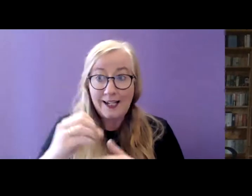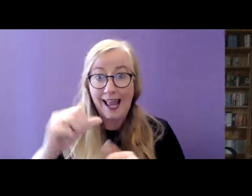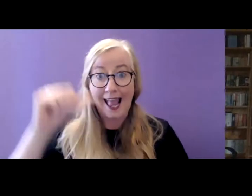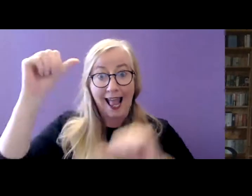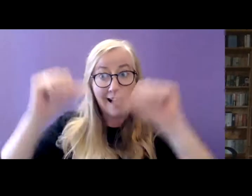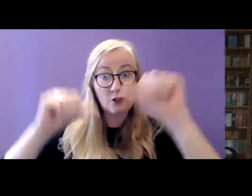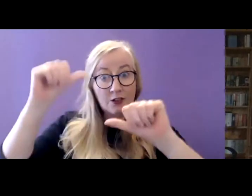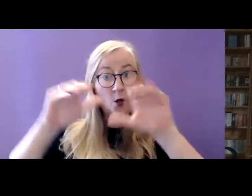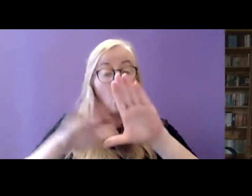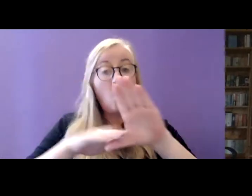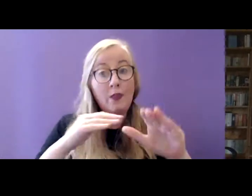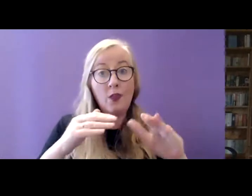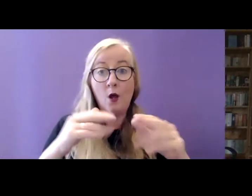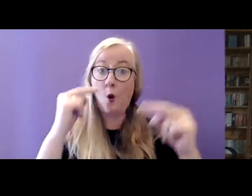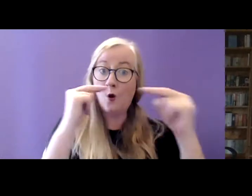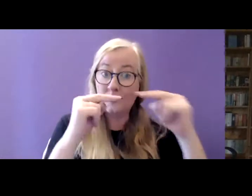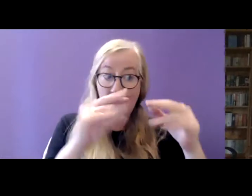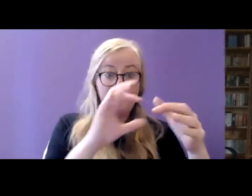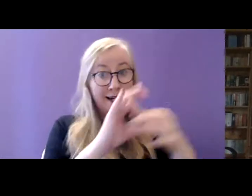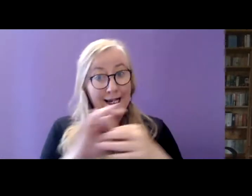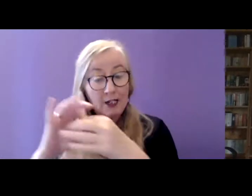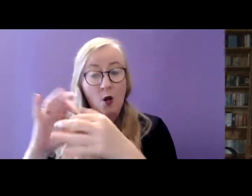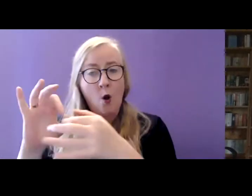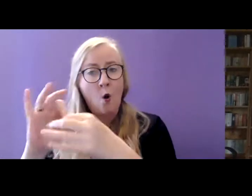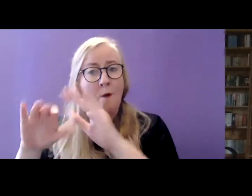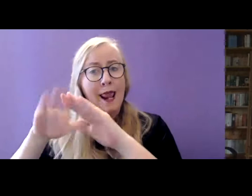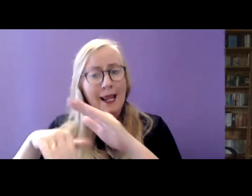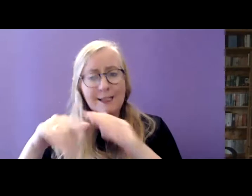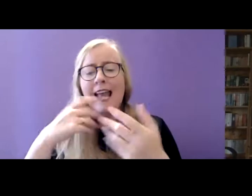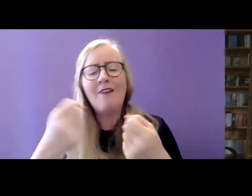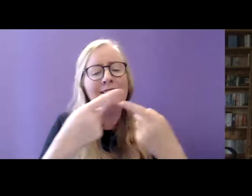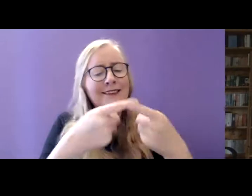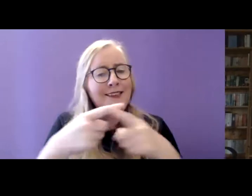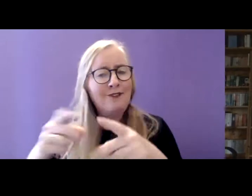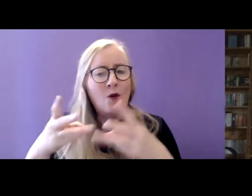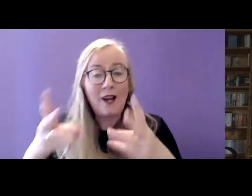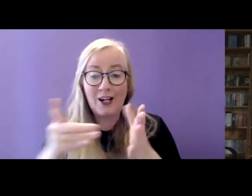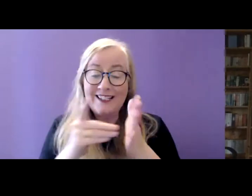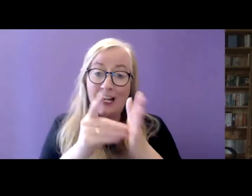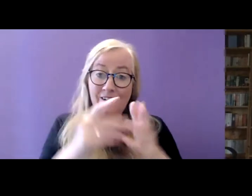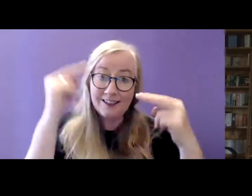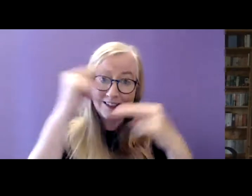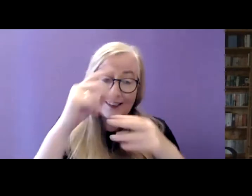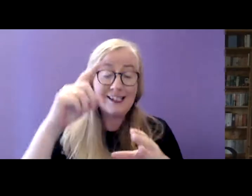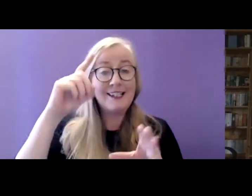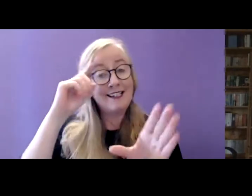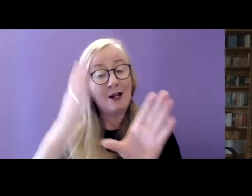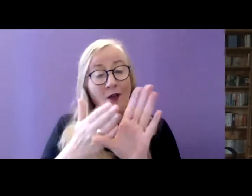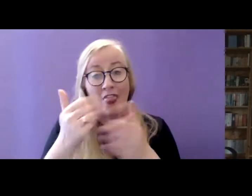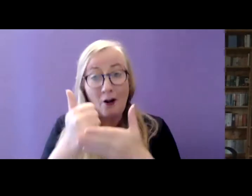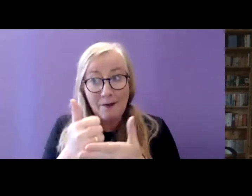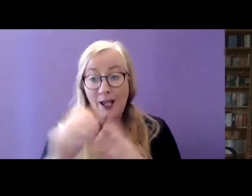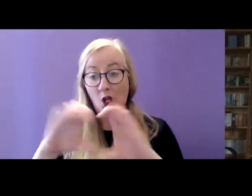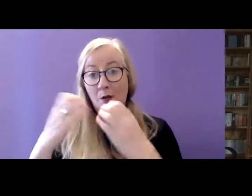autism who are homeless. This is a mixed method study led by the School of Nursing, Psychotherapy and Community Health,